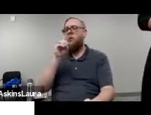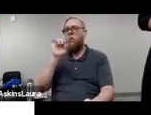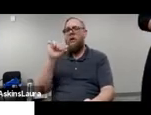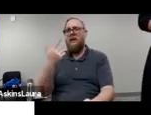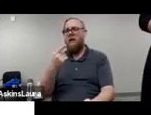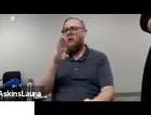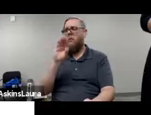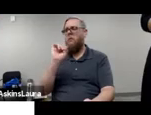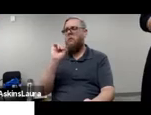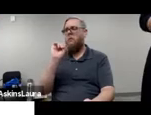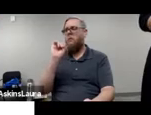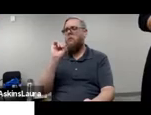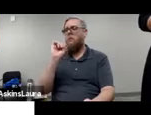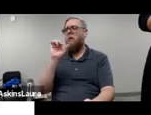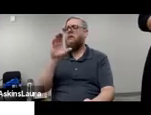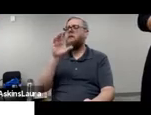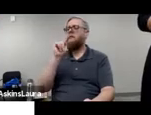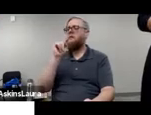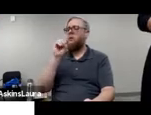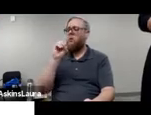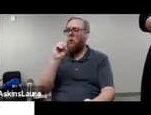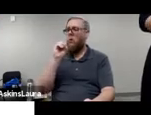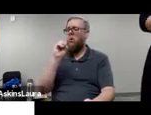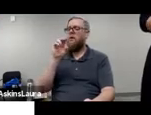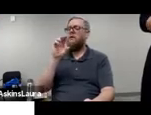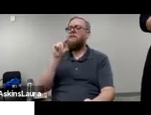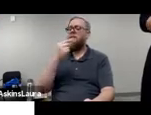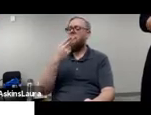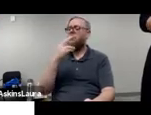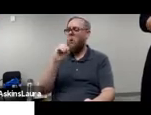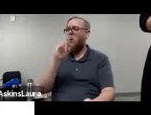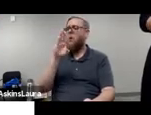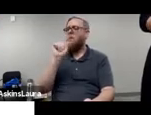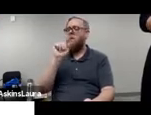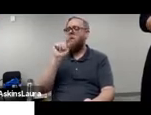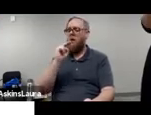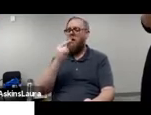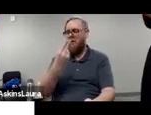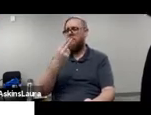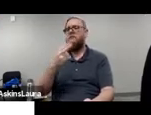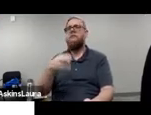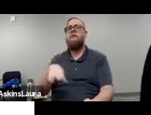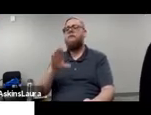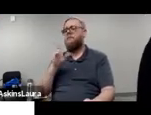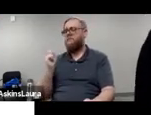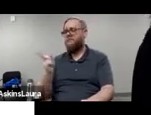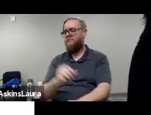discussions around disability inclusion at our California Complete Count Committee.